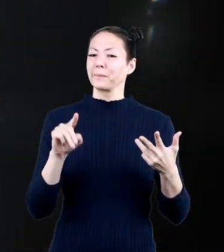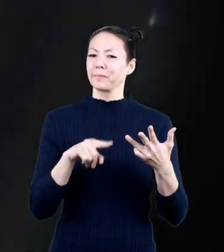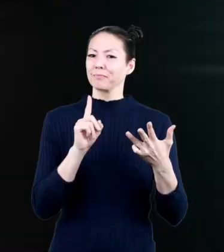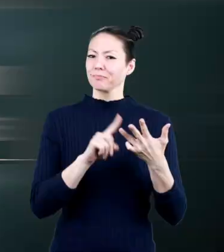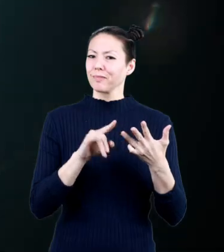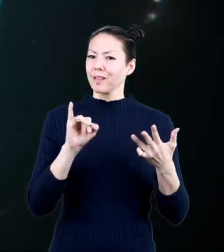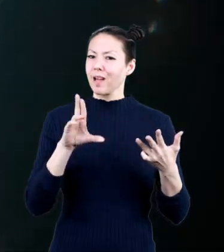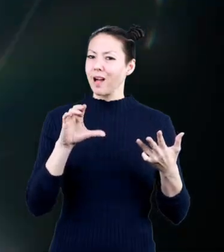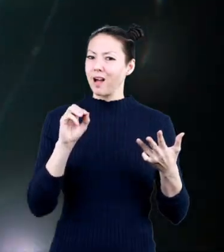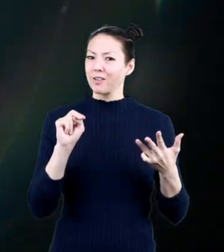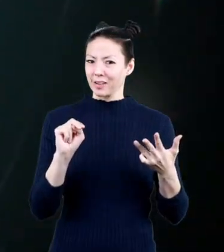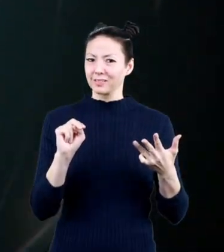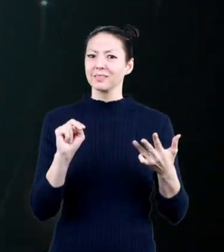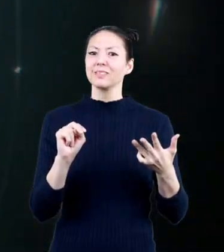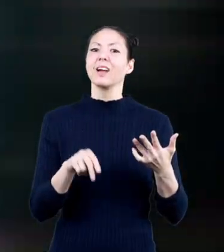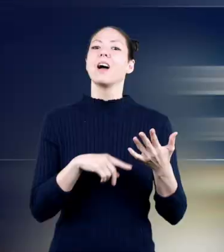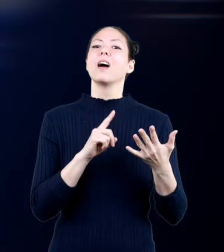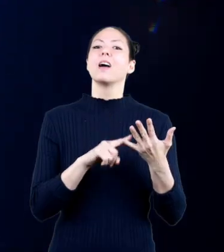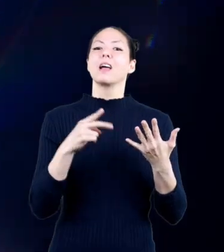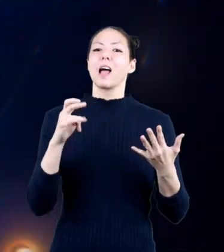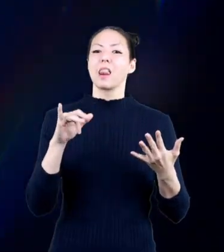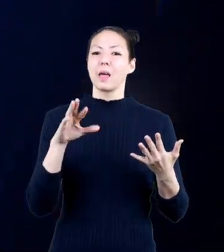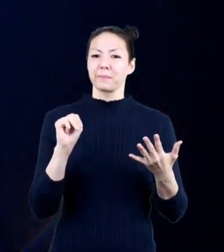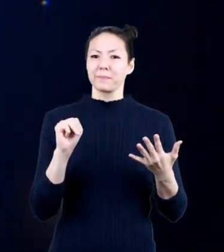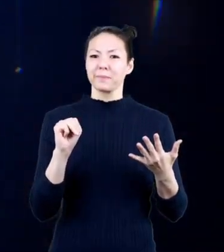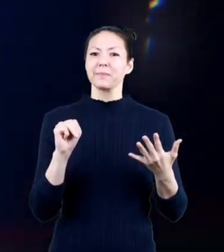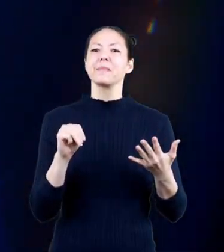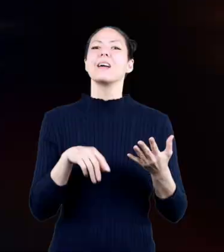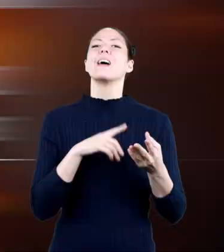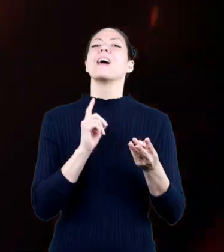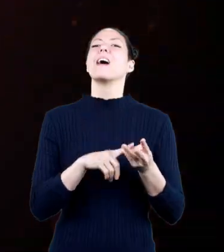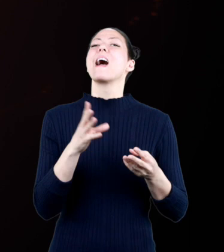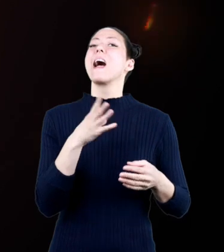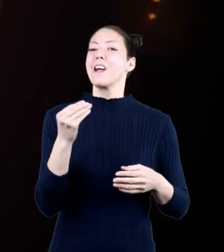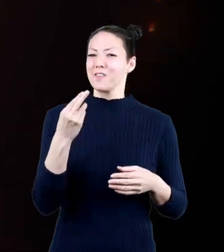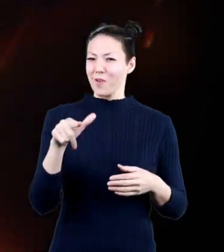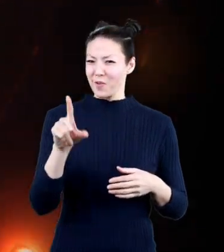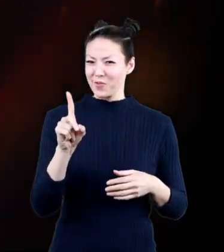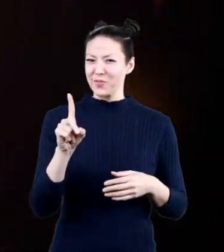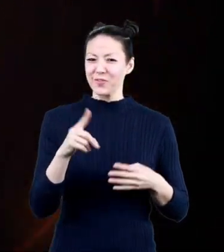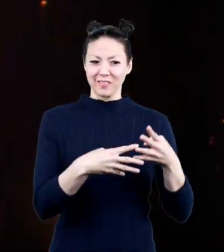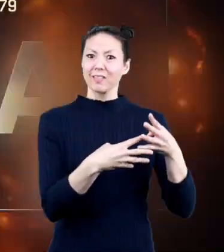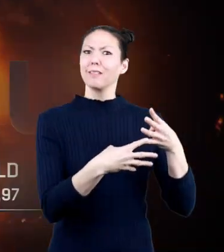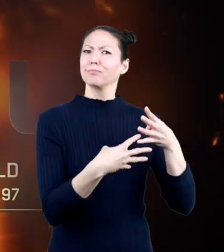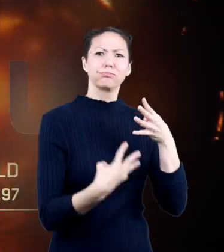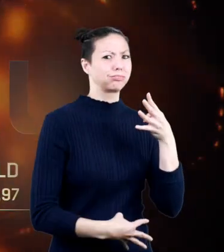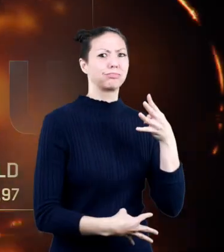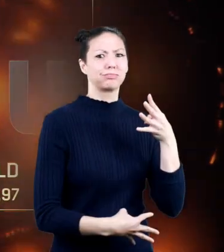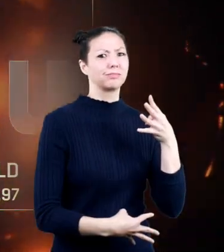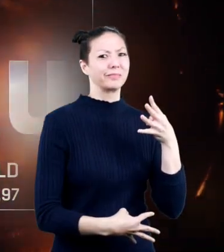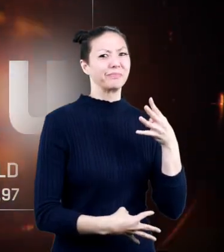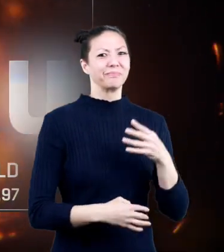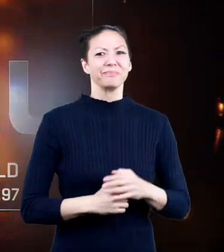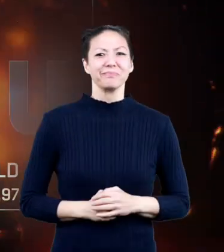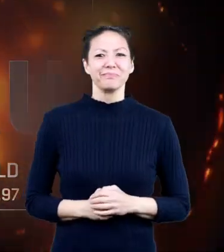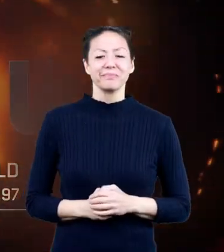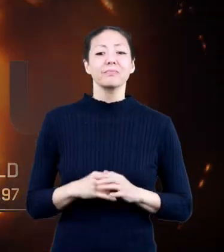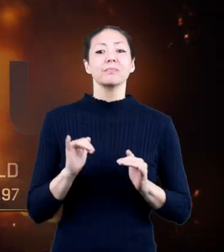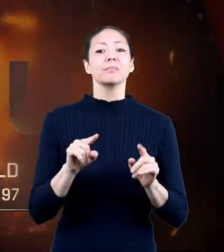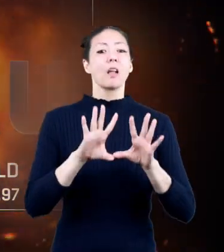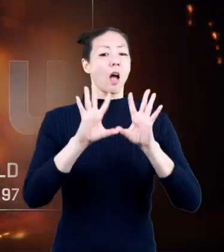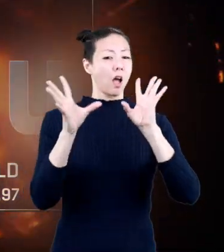iron helium and gold among many others